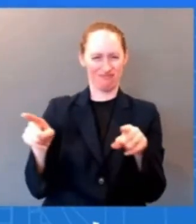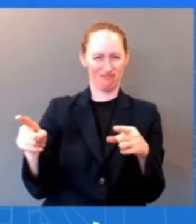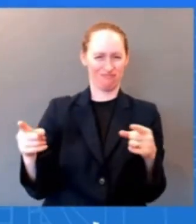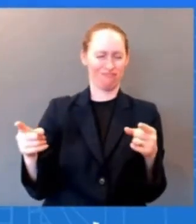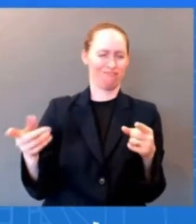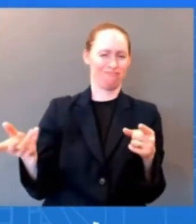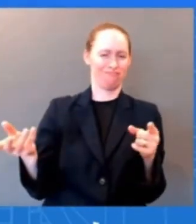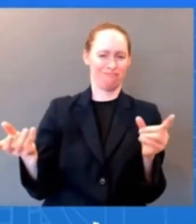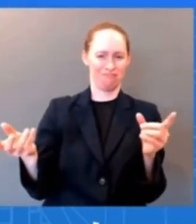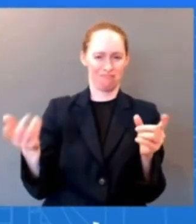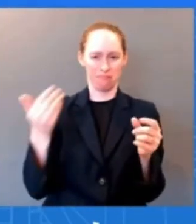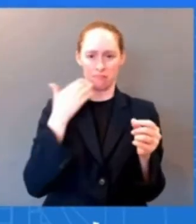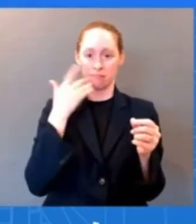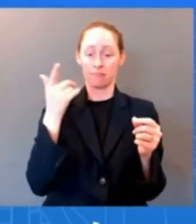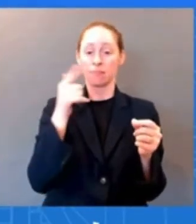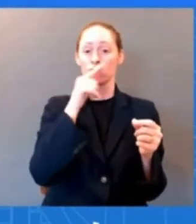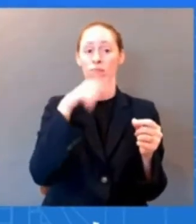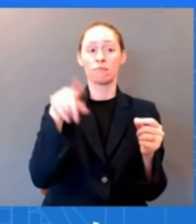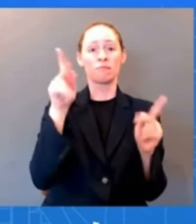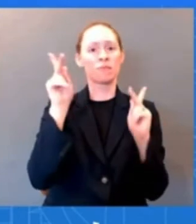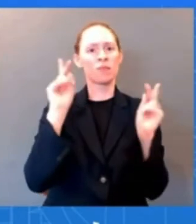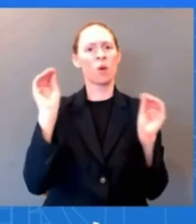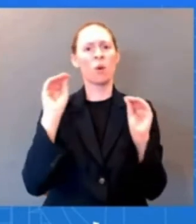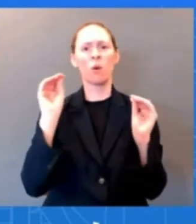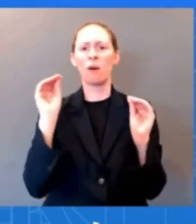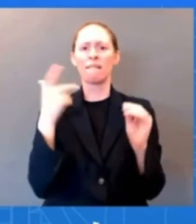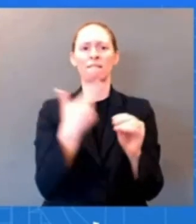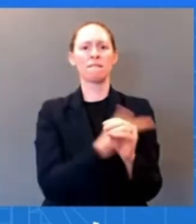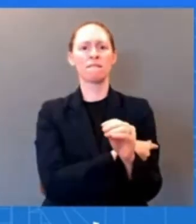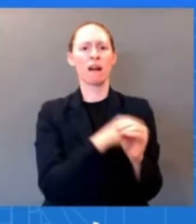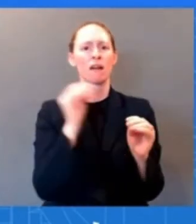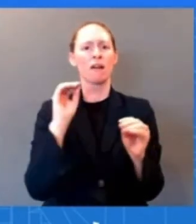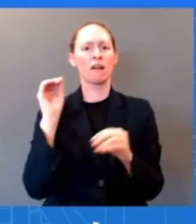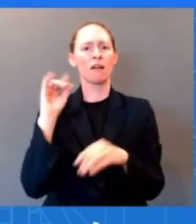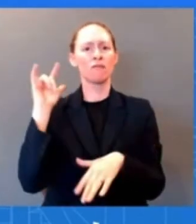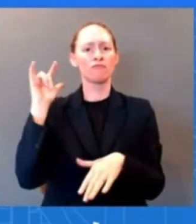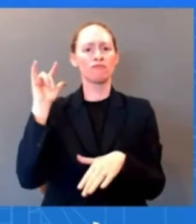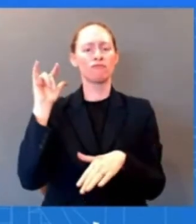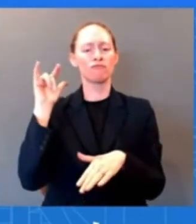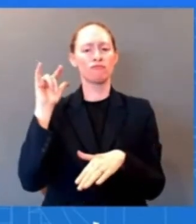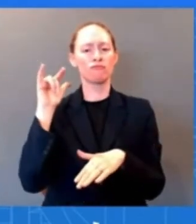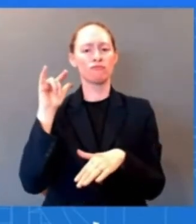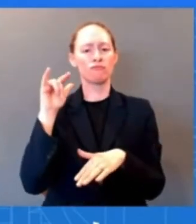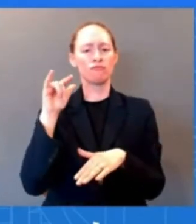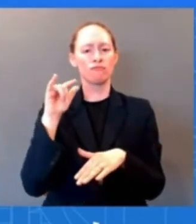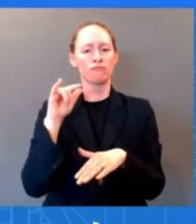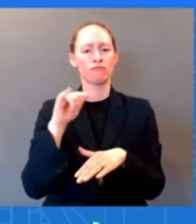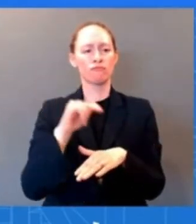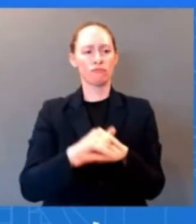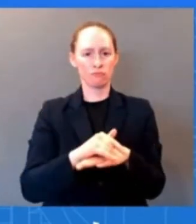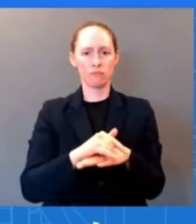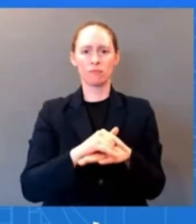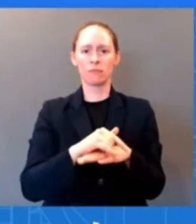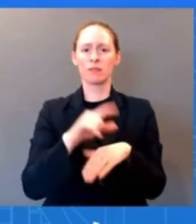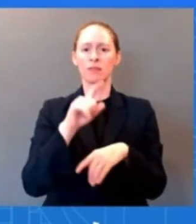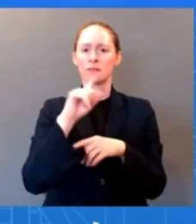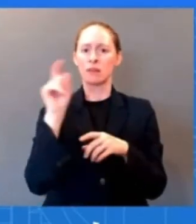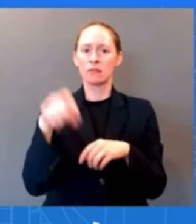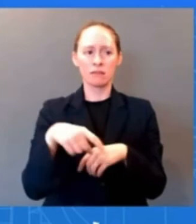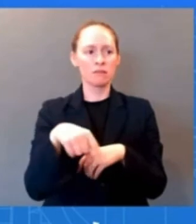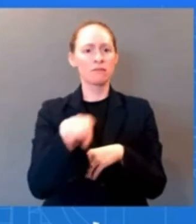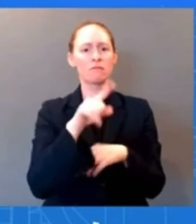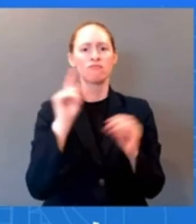plane you say that's not okay somebody walks into texas or arizona unvaccinated they're allowed to stay why